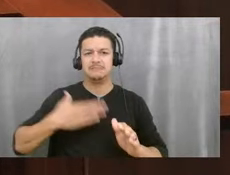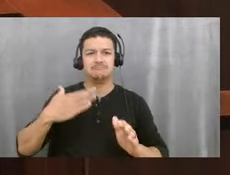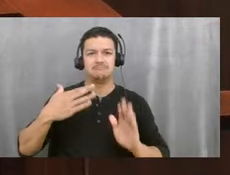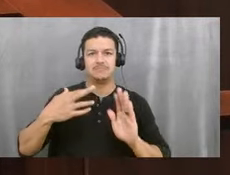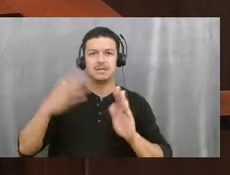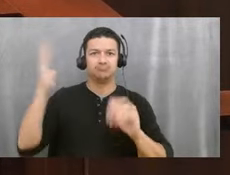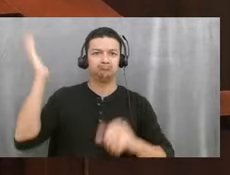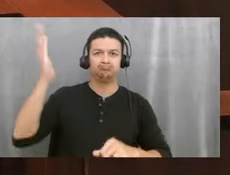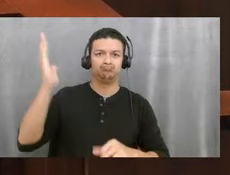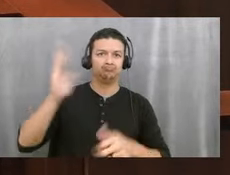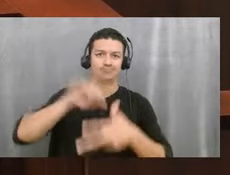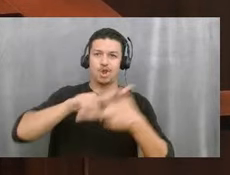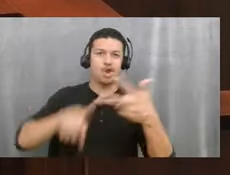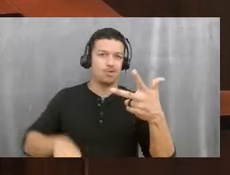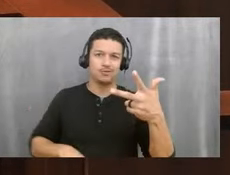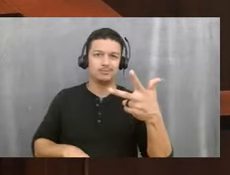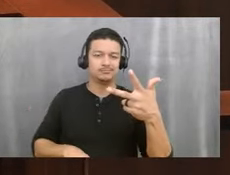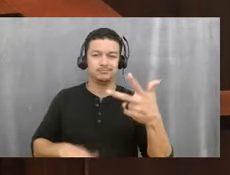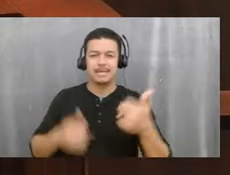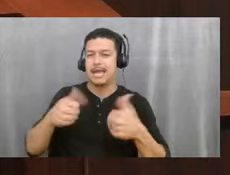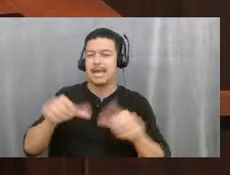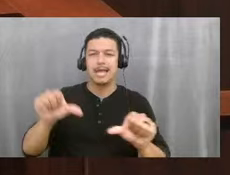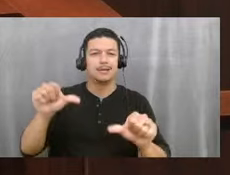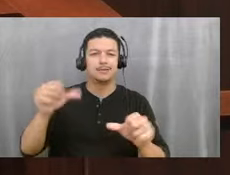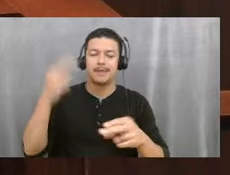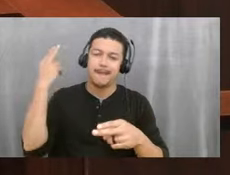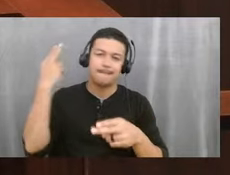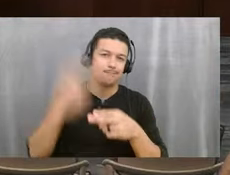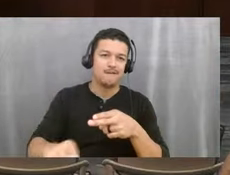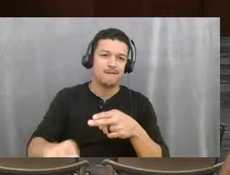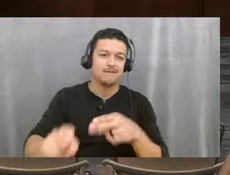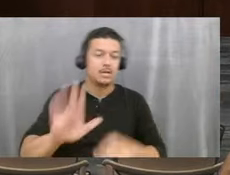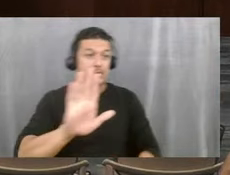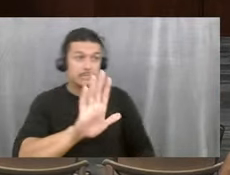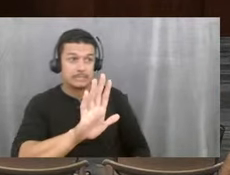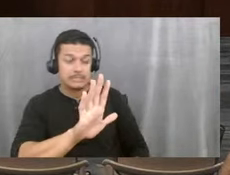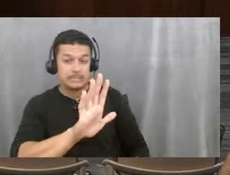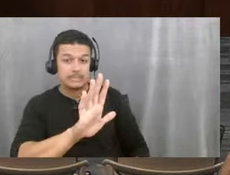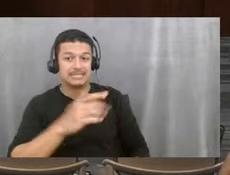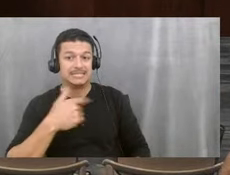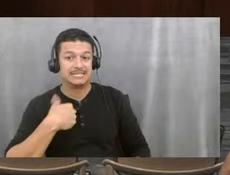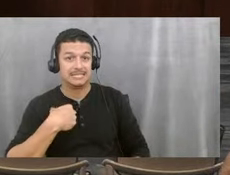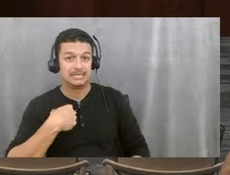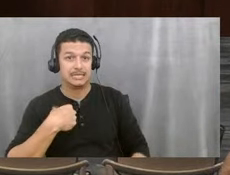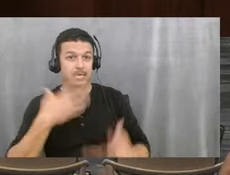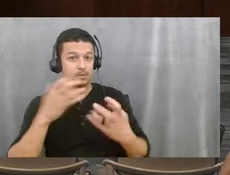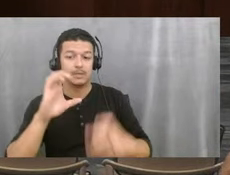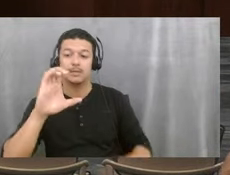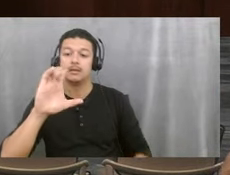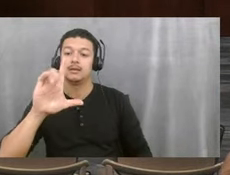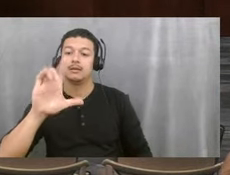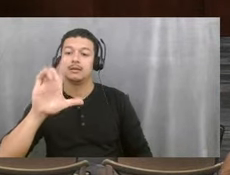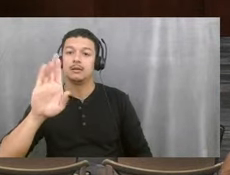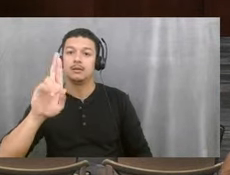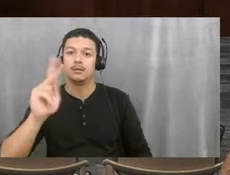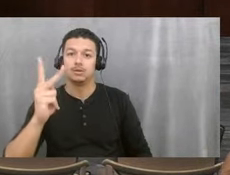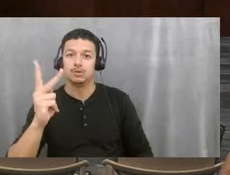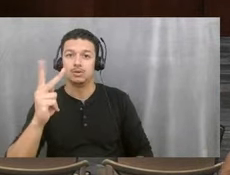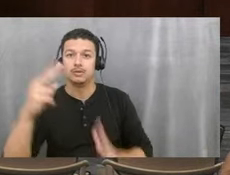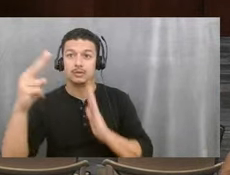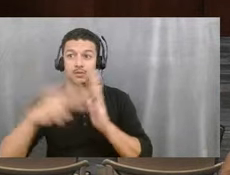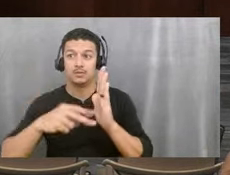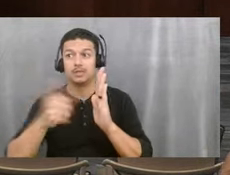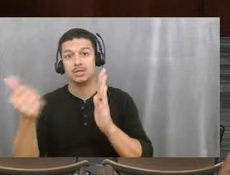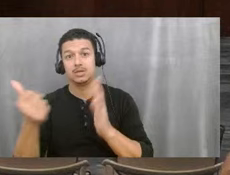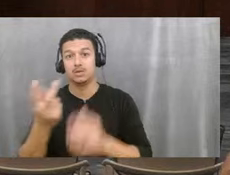applications. And I'll try to be as brief. I'm sorry, then I would just like to have the clerk read the other two proposals for the